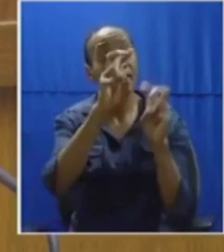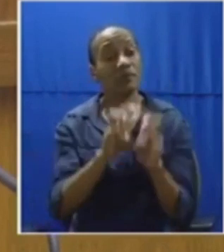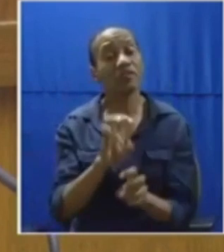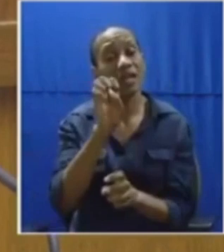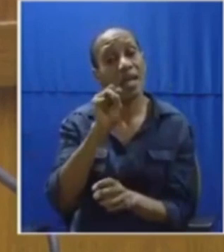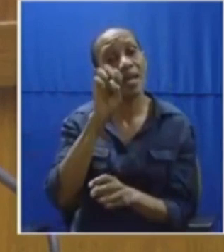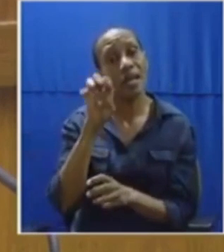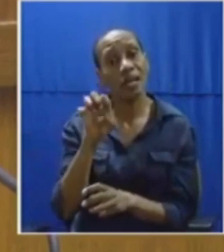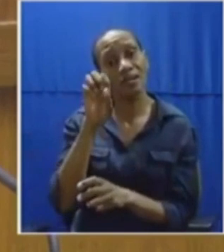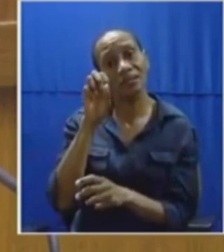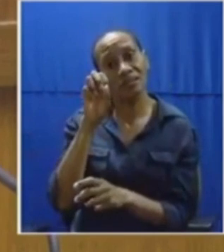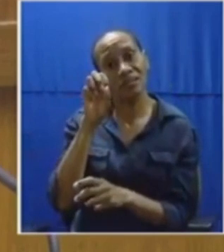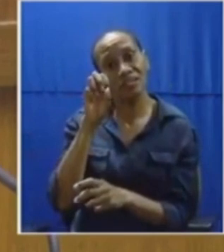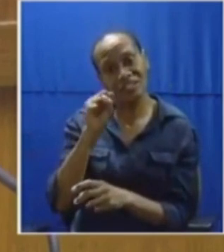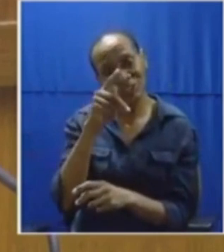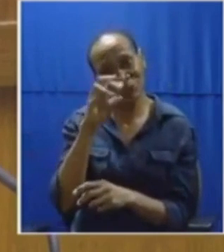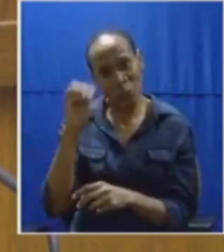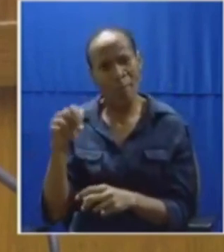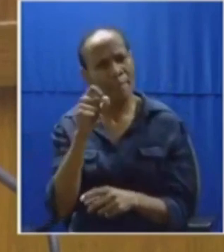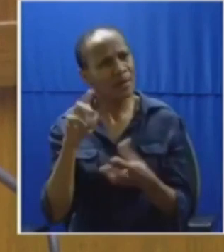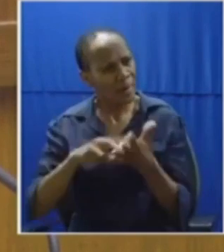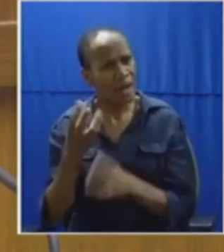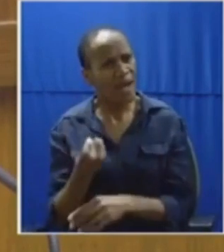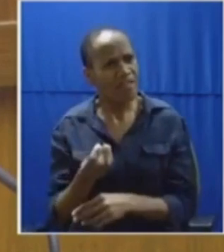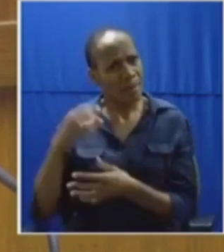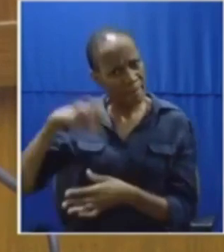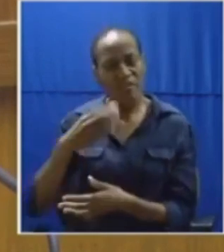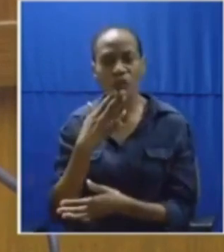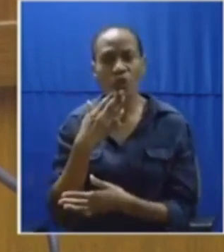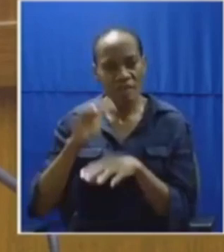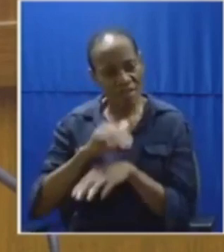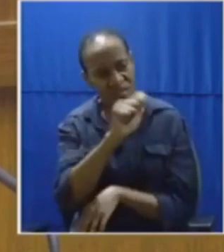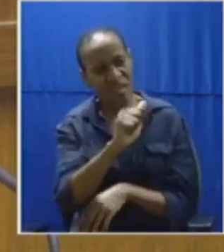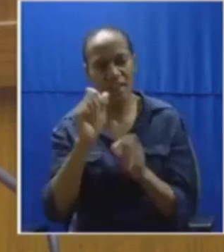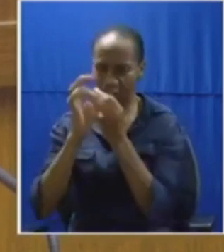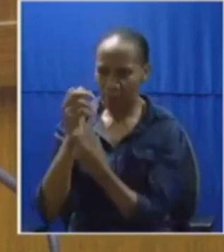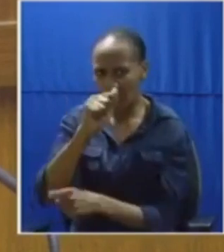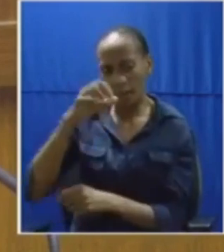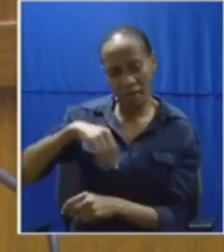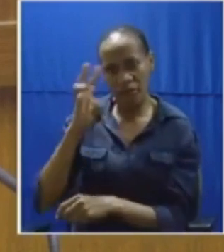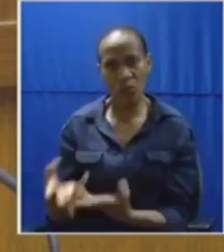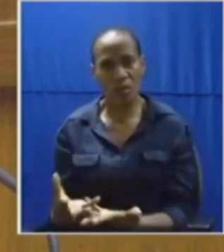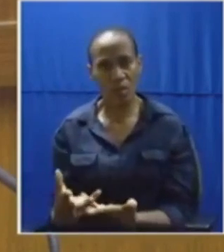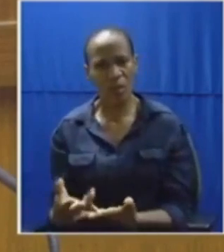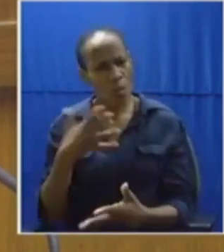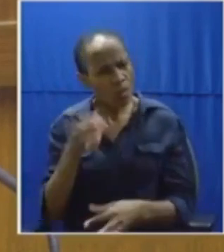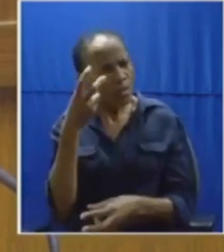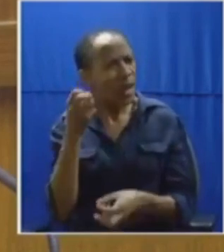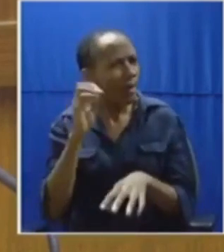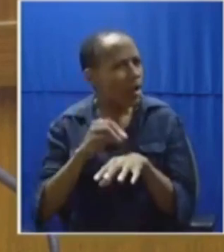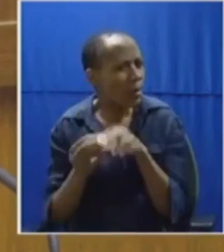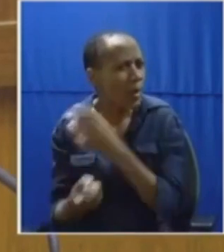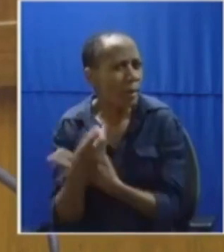has a remedy that will benefit his friends and family. Your diagnosis deals only with the financial aspect of the crisis